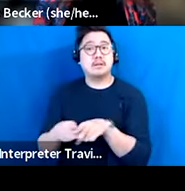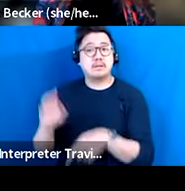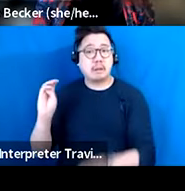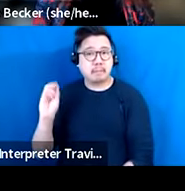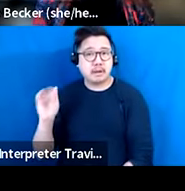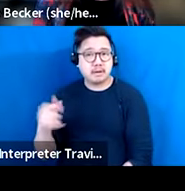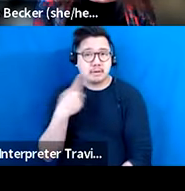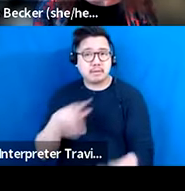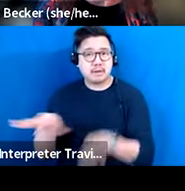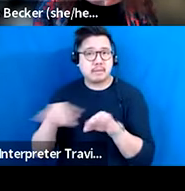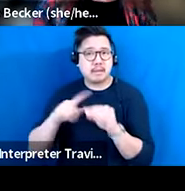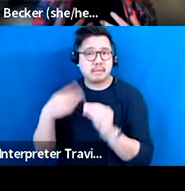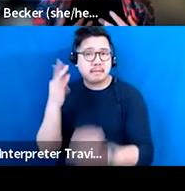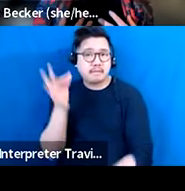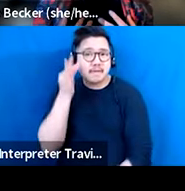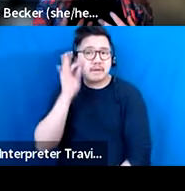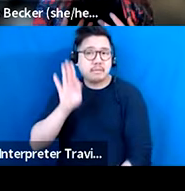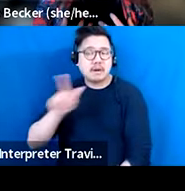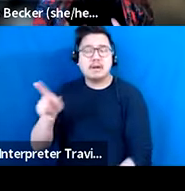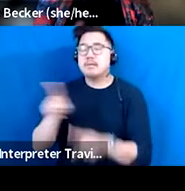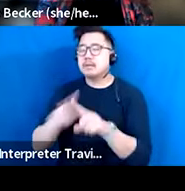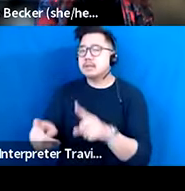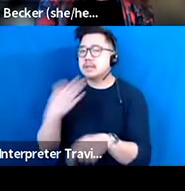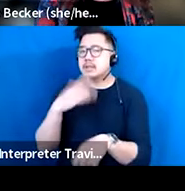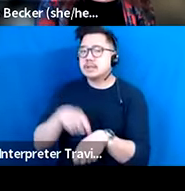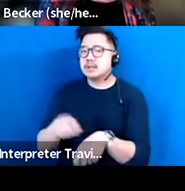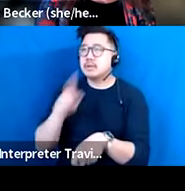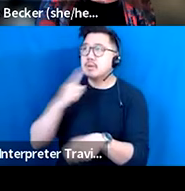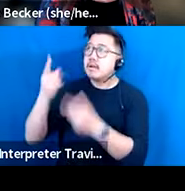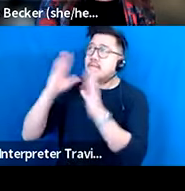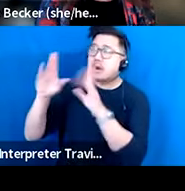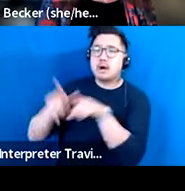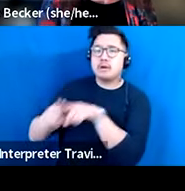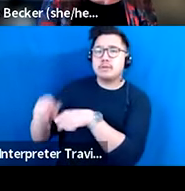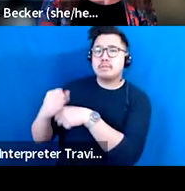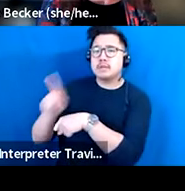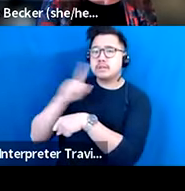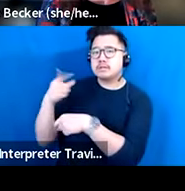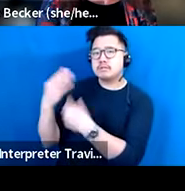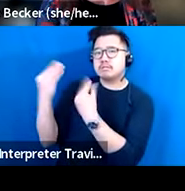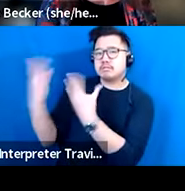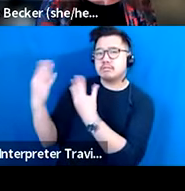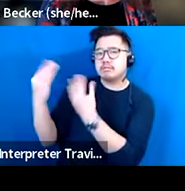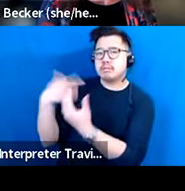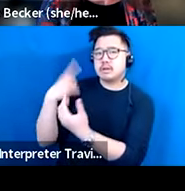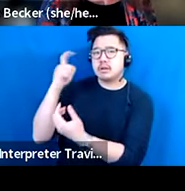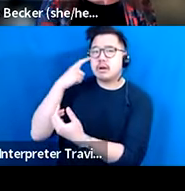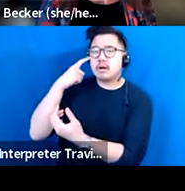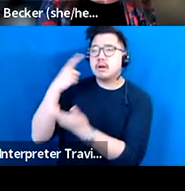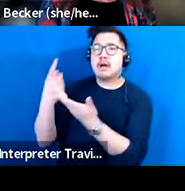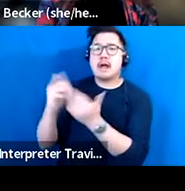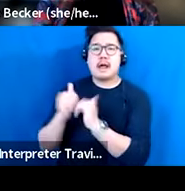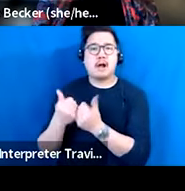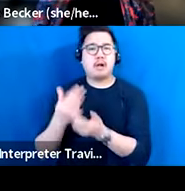it's a good time to keep focus, in my opinion, and keep the government realizing the impact of the cultural sector, which has